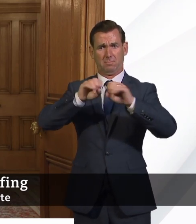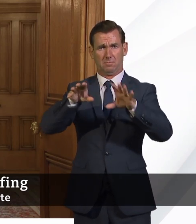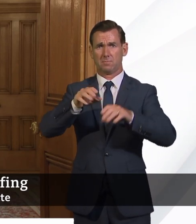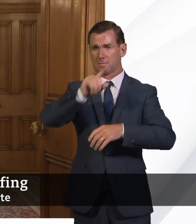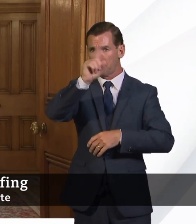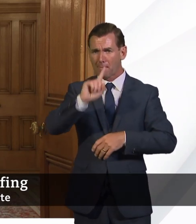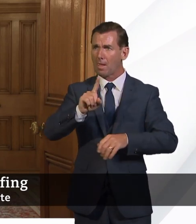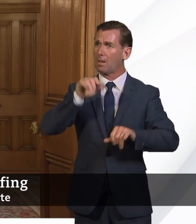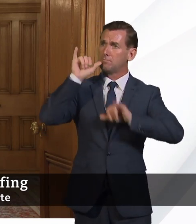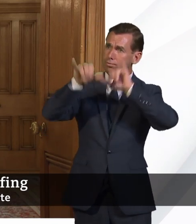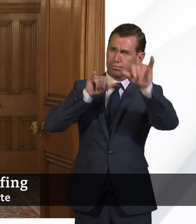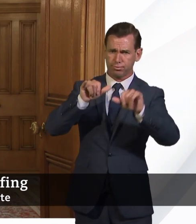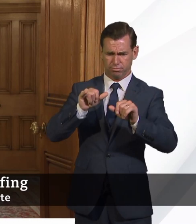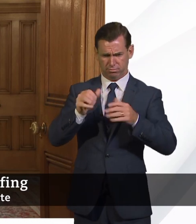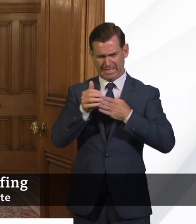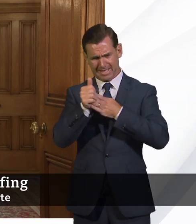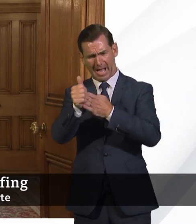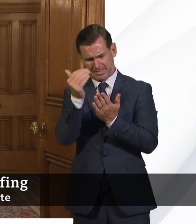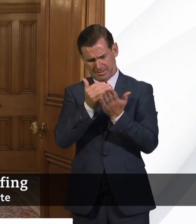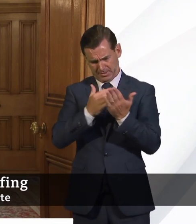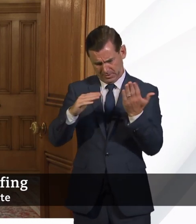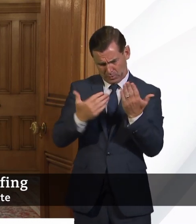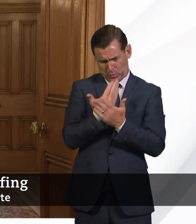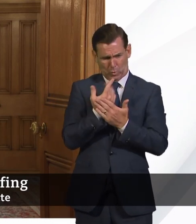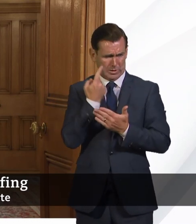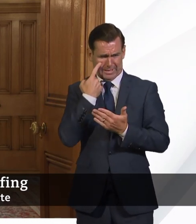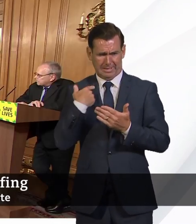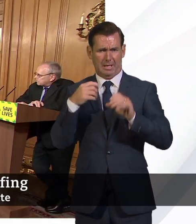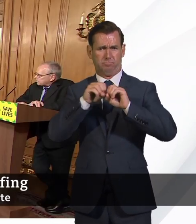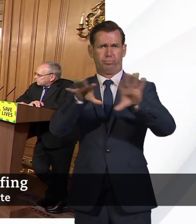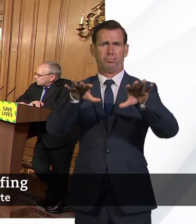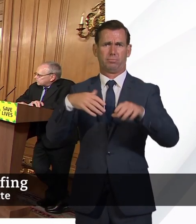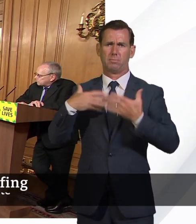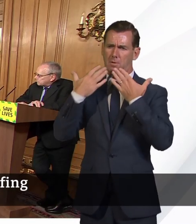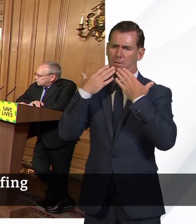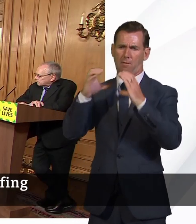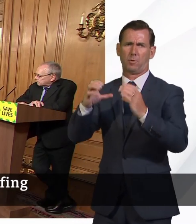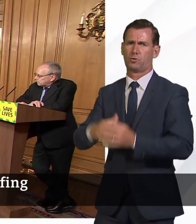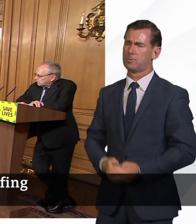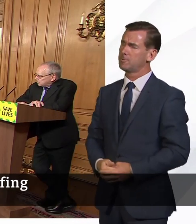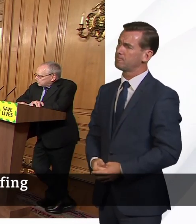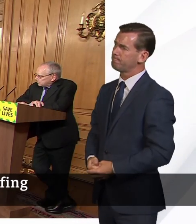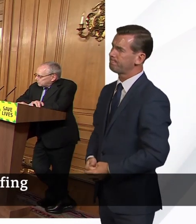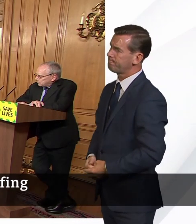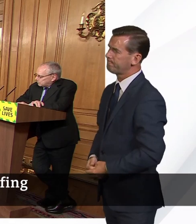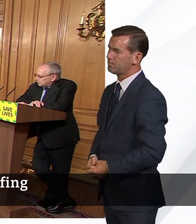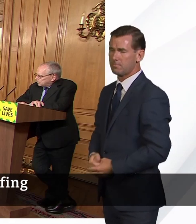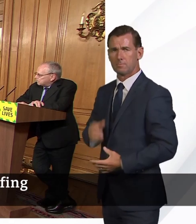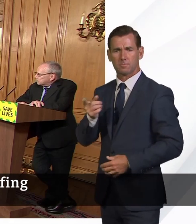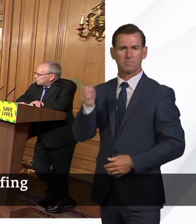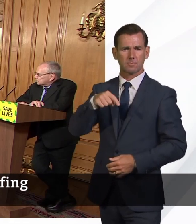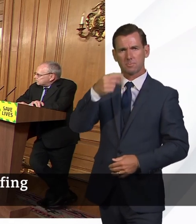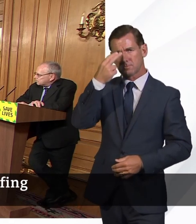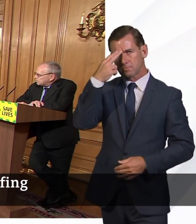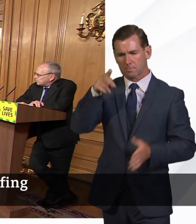passengers. So it's an active conversation. there'll be more on this before very long. Thank you very much, Natasha. I'm going to turn to Adam Payne from